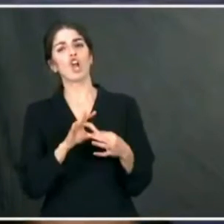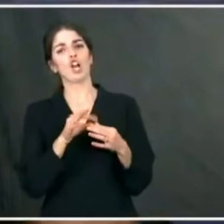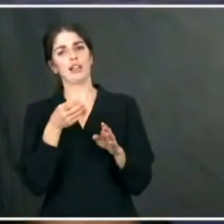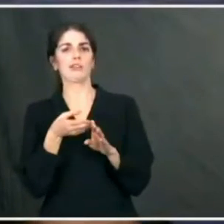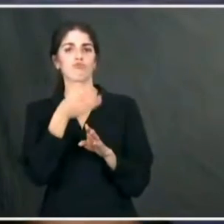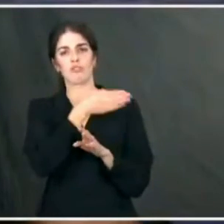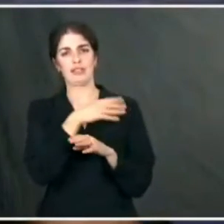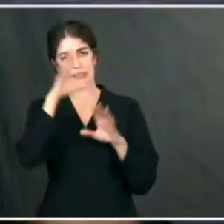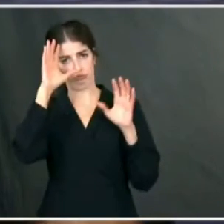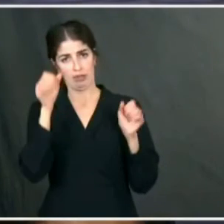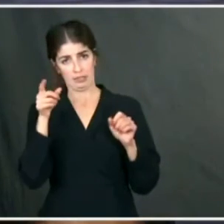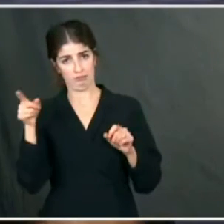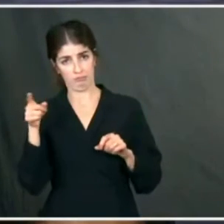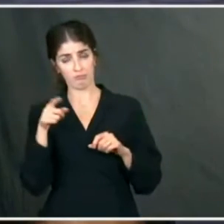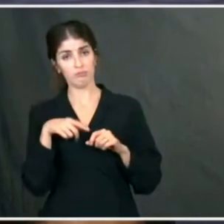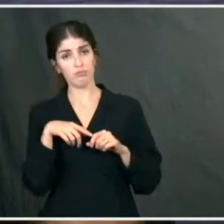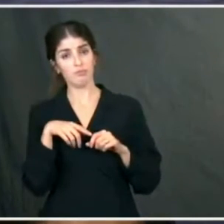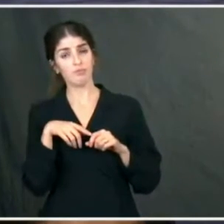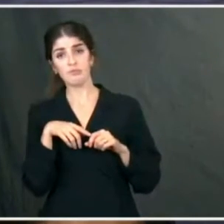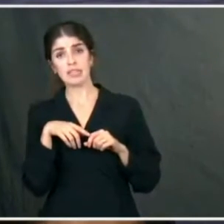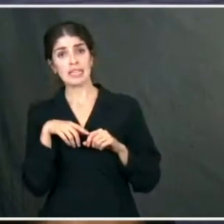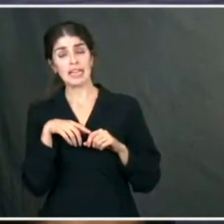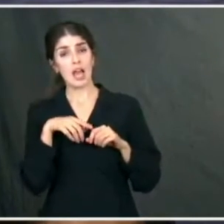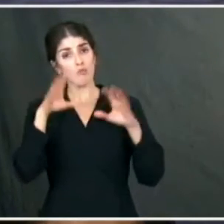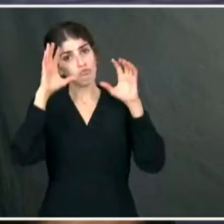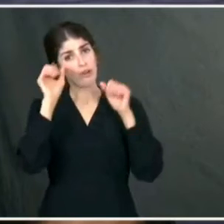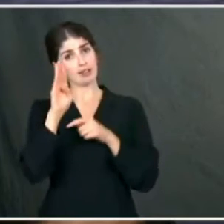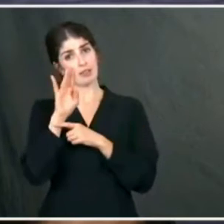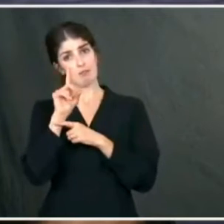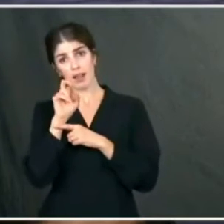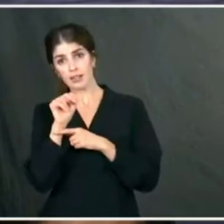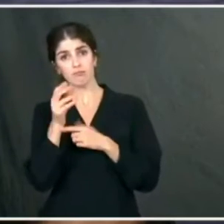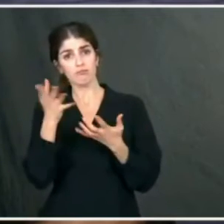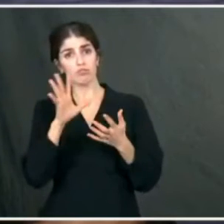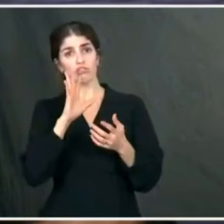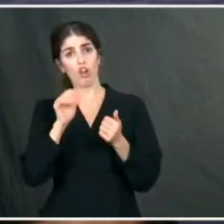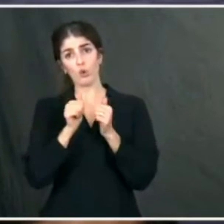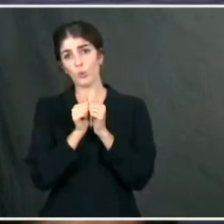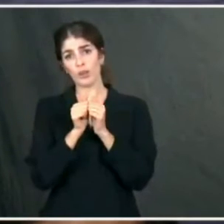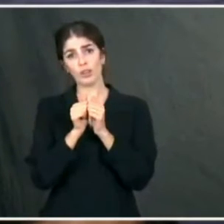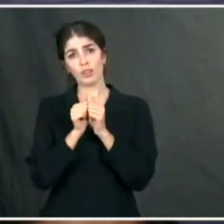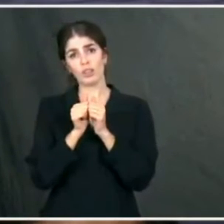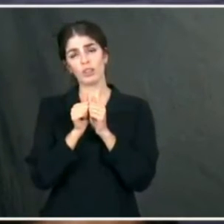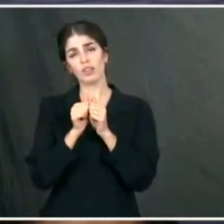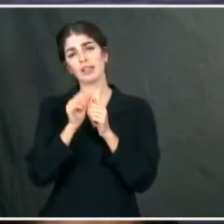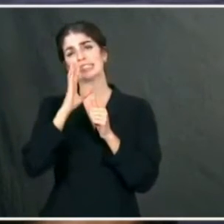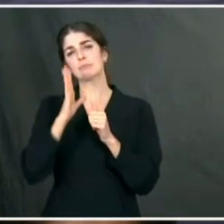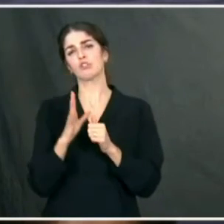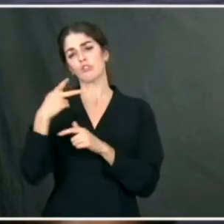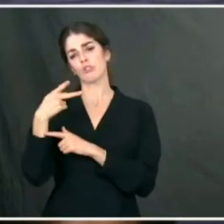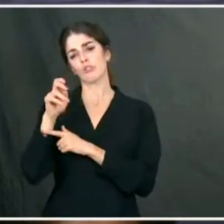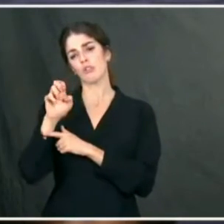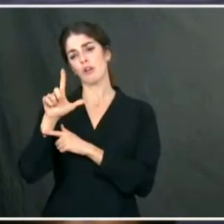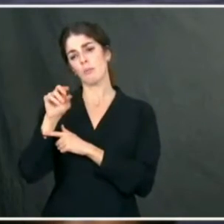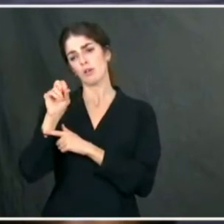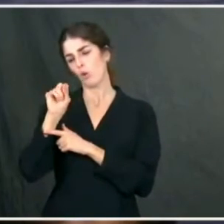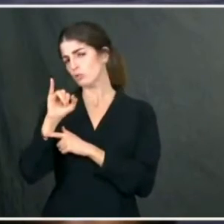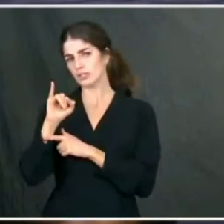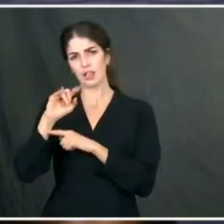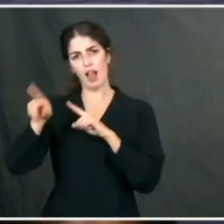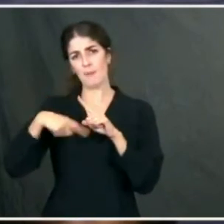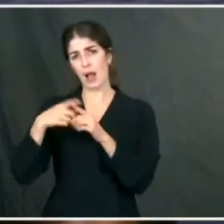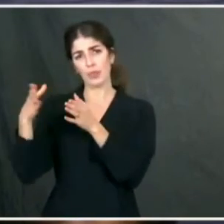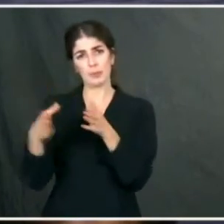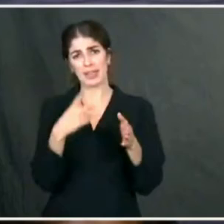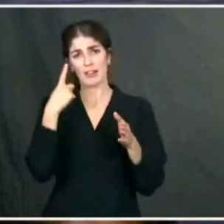has President Biden spoken to Speaker Pelosi at all about the timing of when she plans to bring the impeachment articles to the Senate